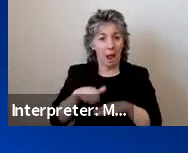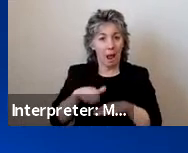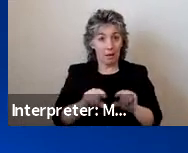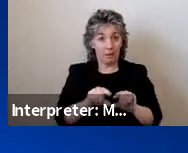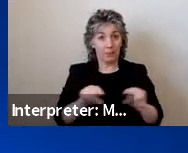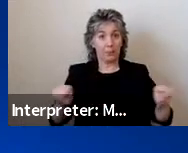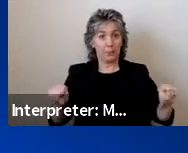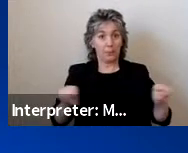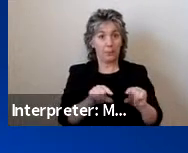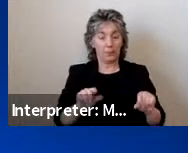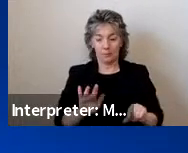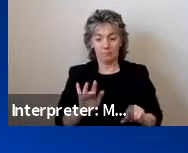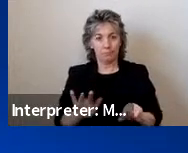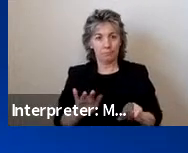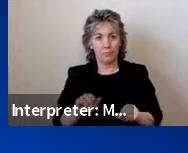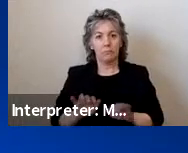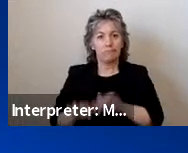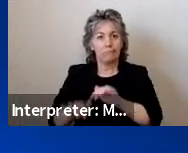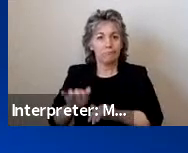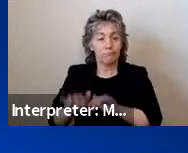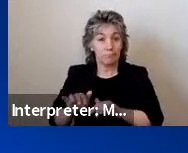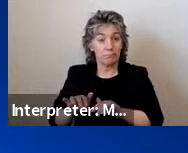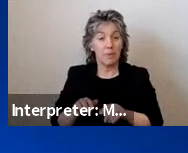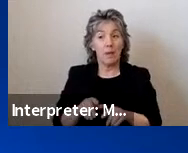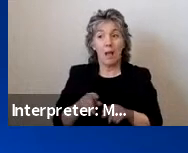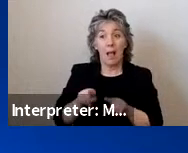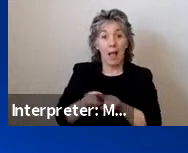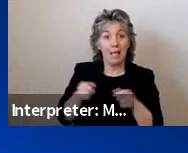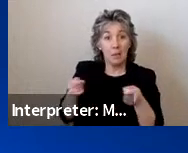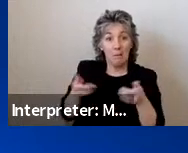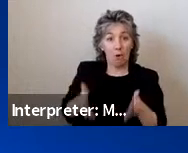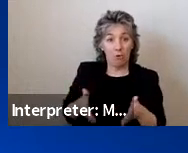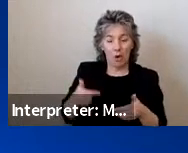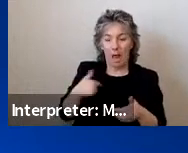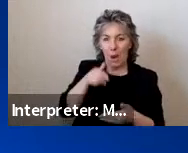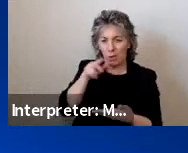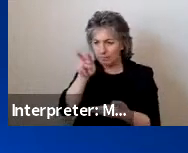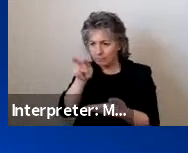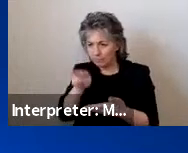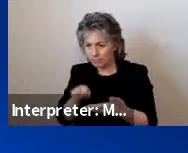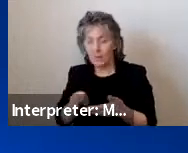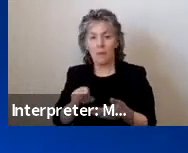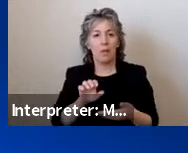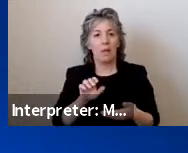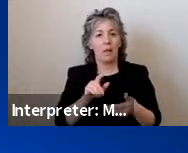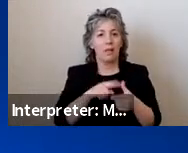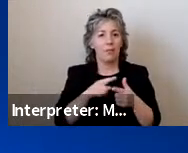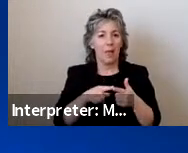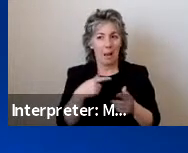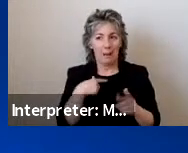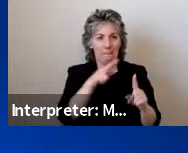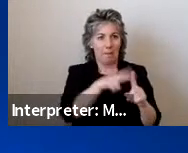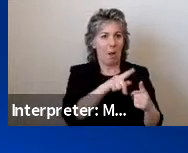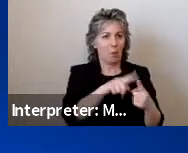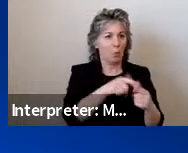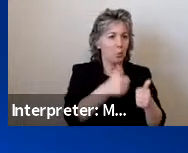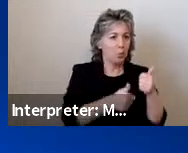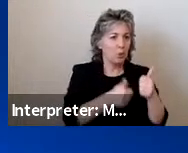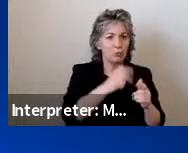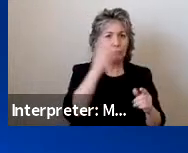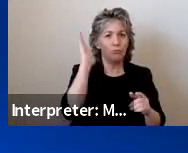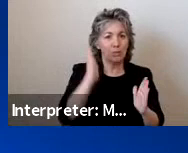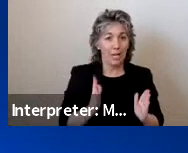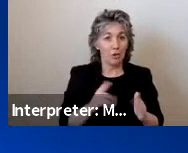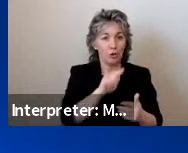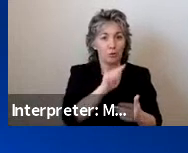on the toolbar below. As the moderator, I will read your question and give the relevant presenter a chance to respond. If you are